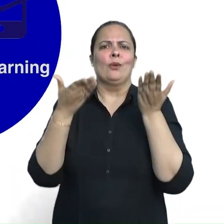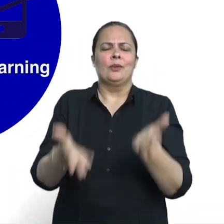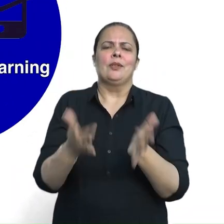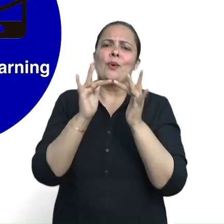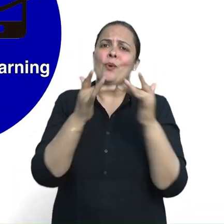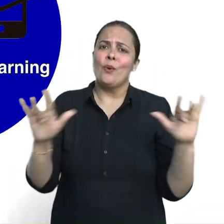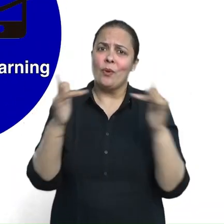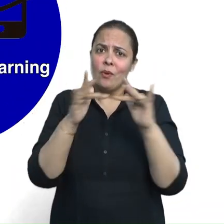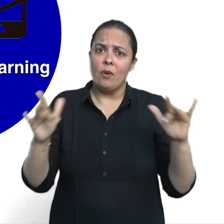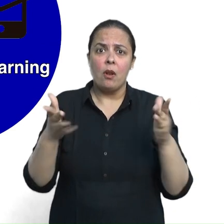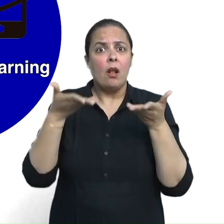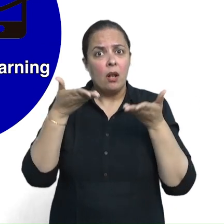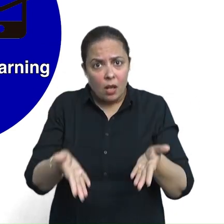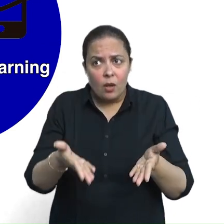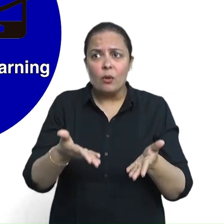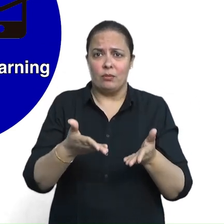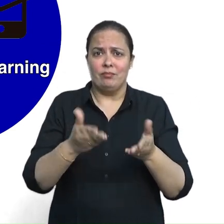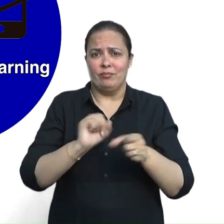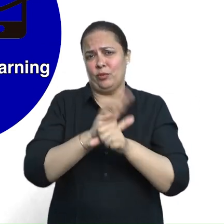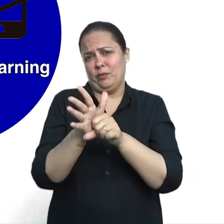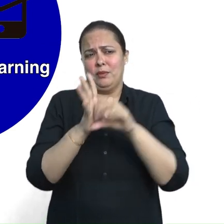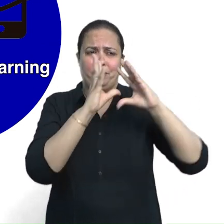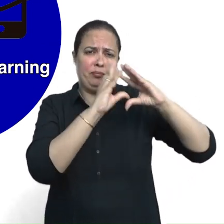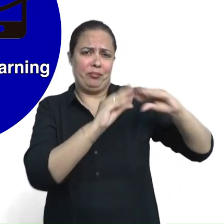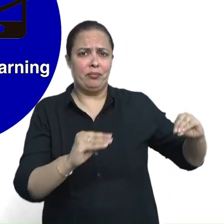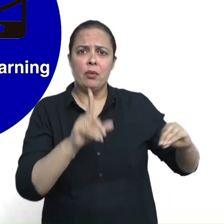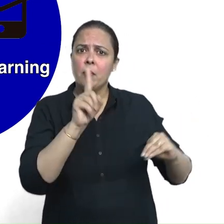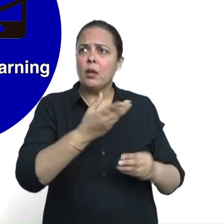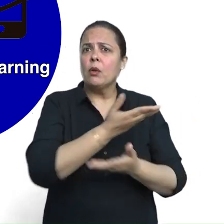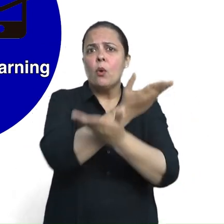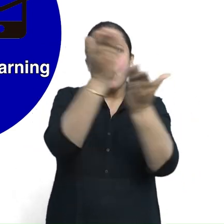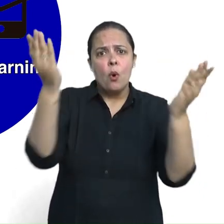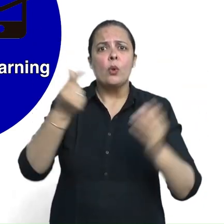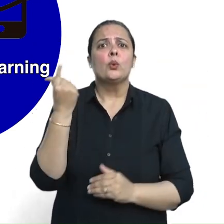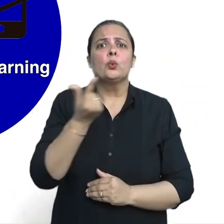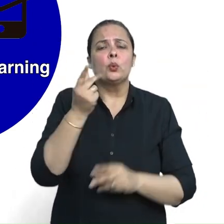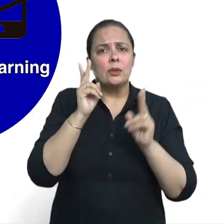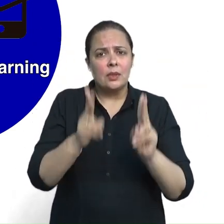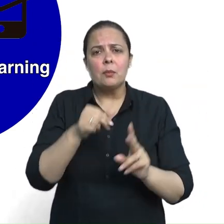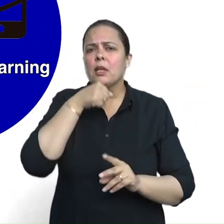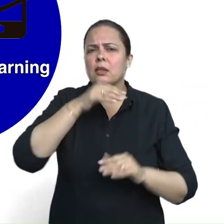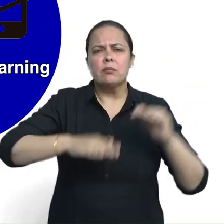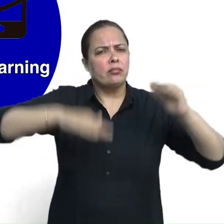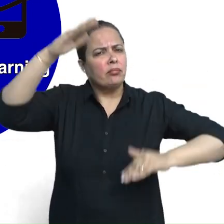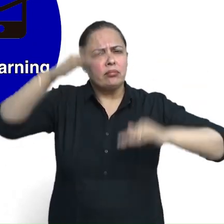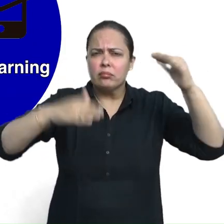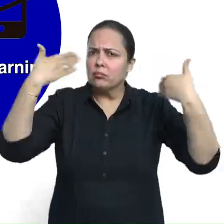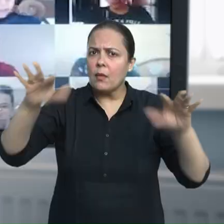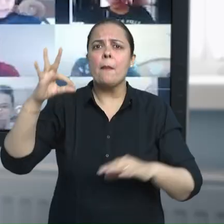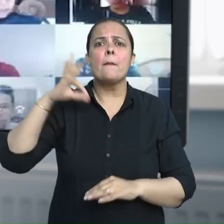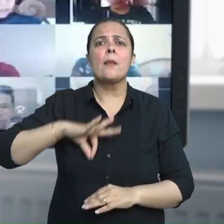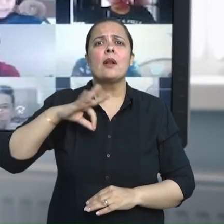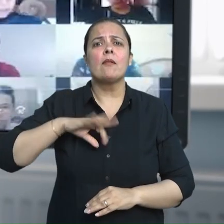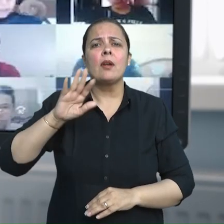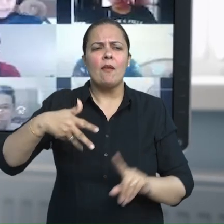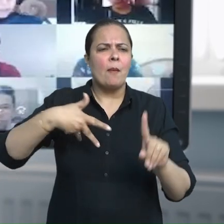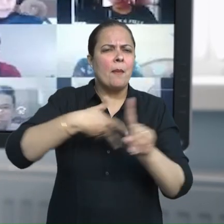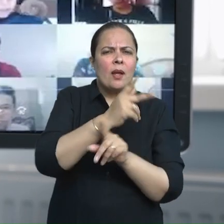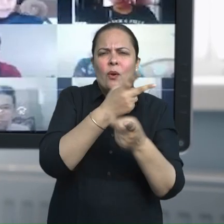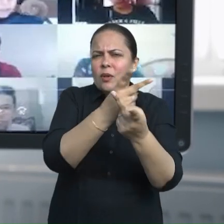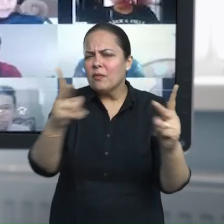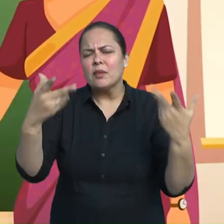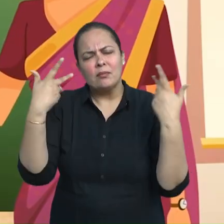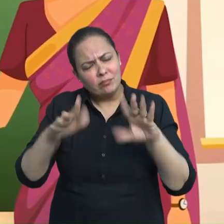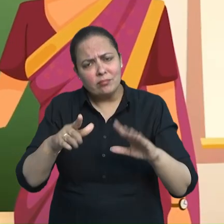learning has emerged as a preferable choice among learners, of all ages and backgrounds. This not only